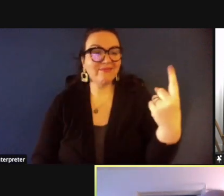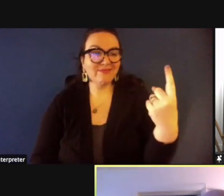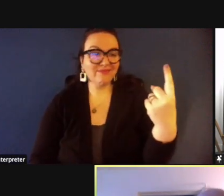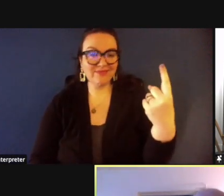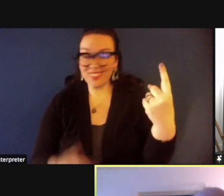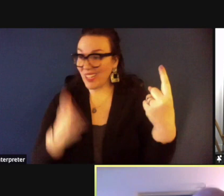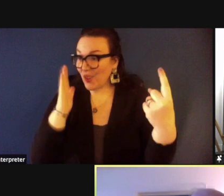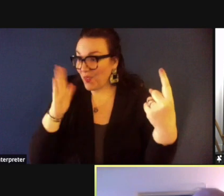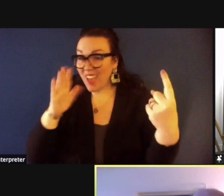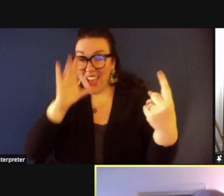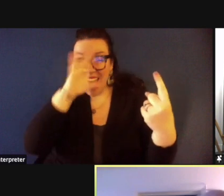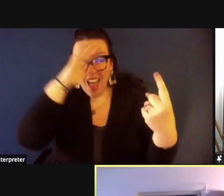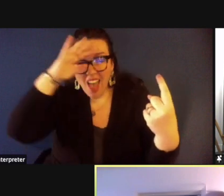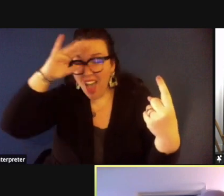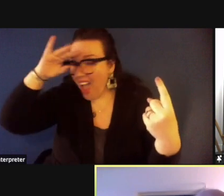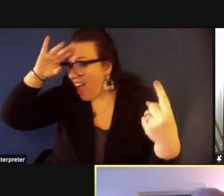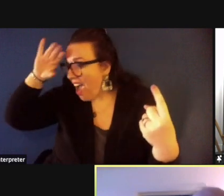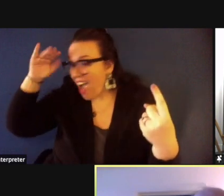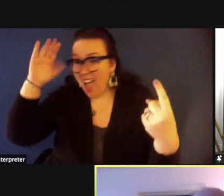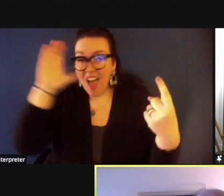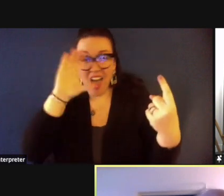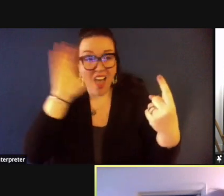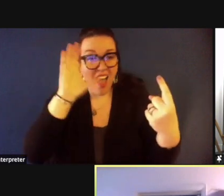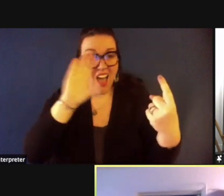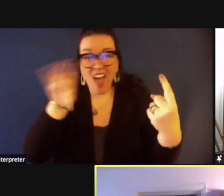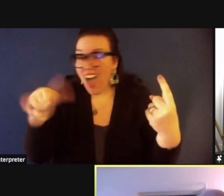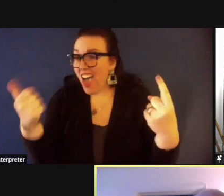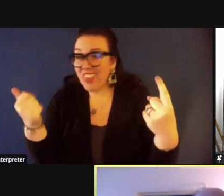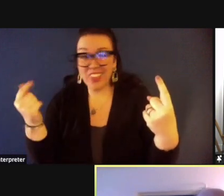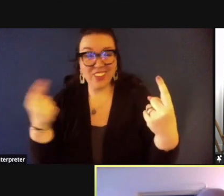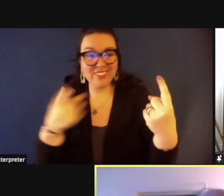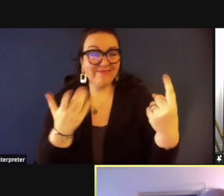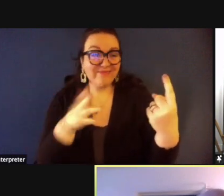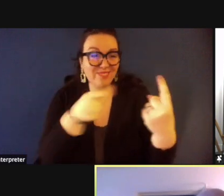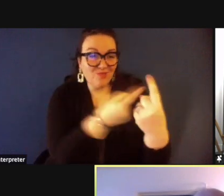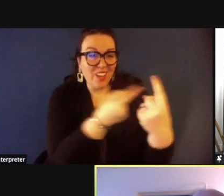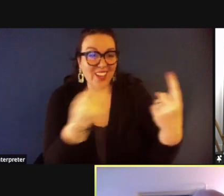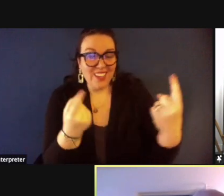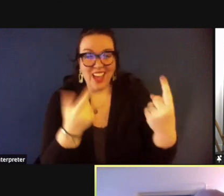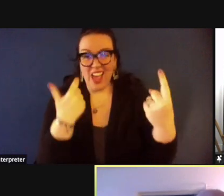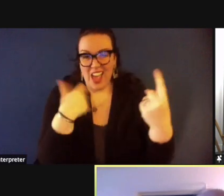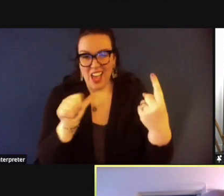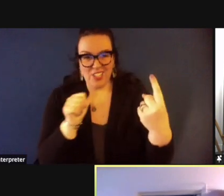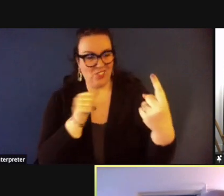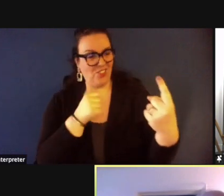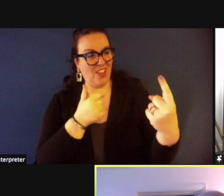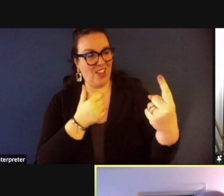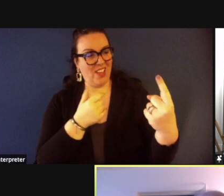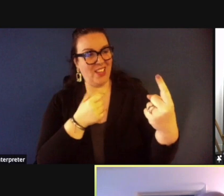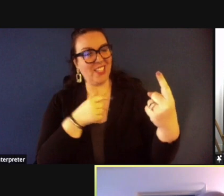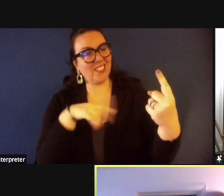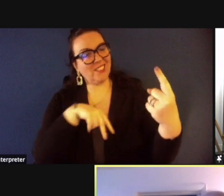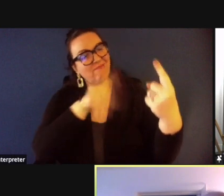i i kind of live my life like harlan i try to volunteer like growing and try to model my life after harlan